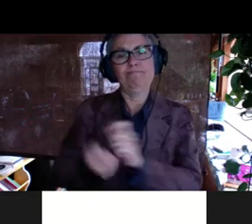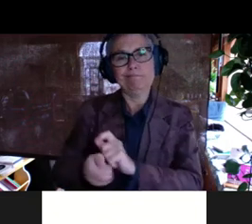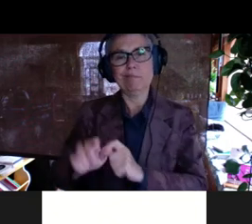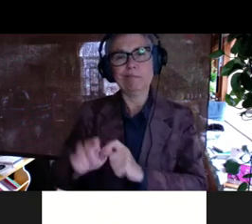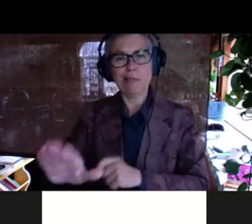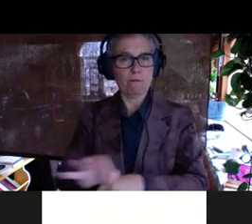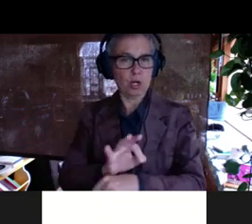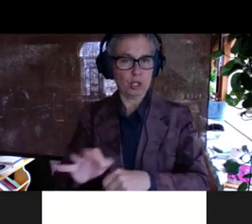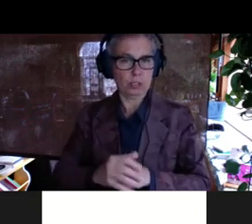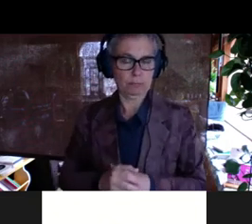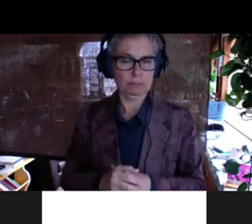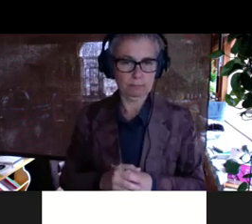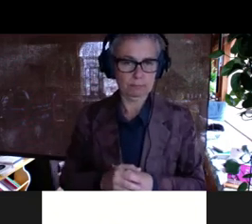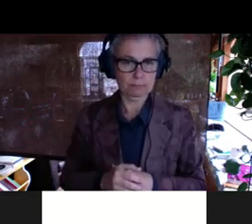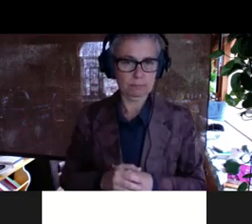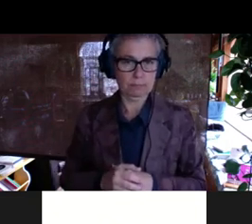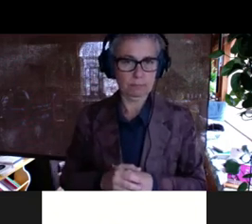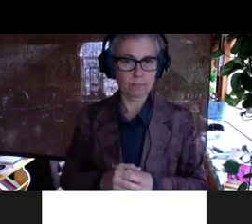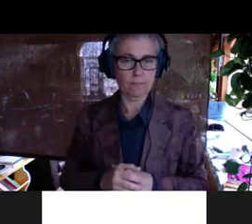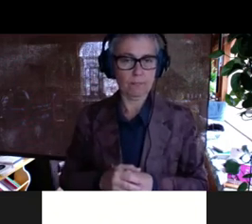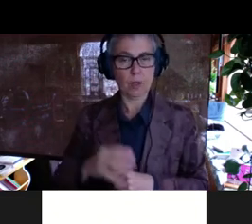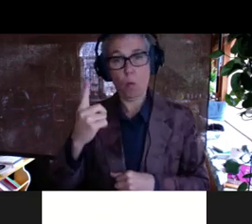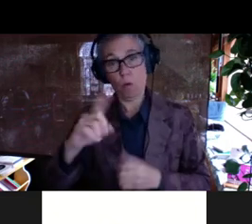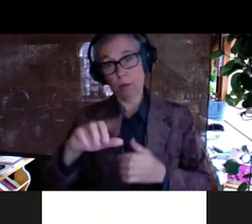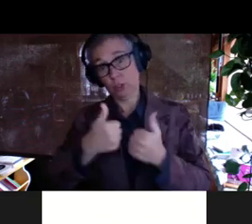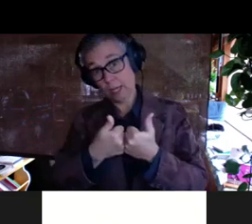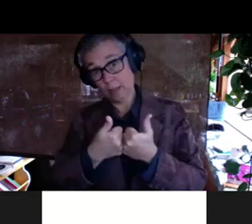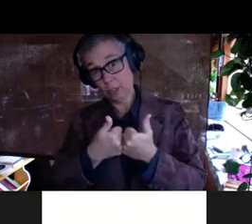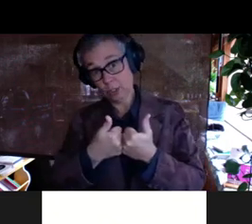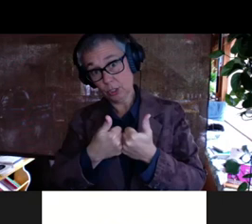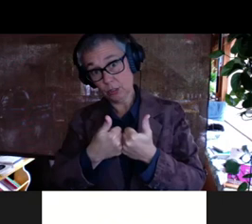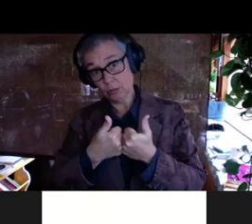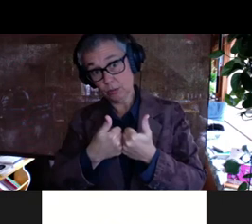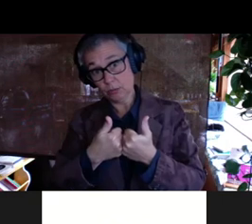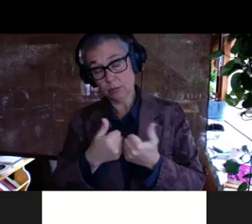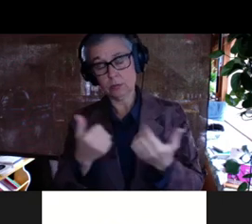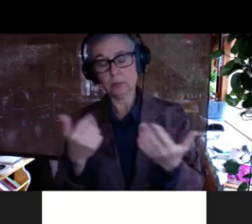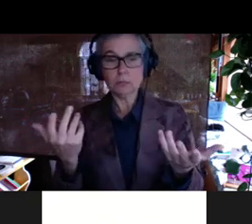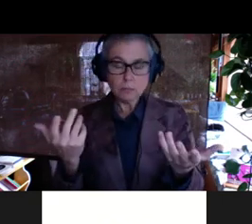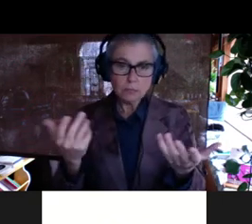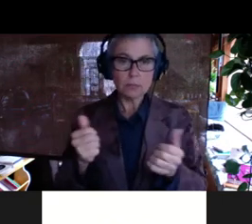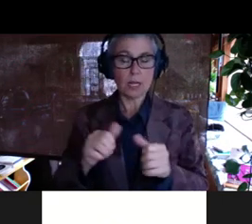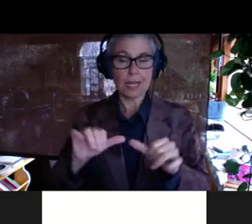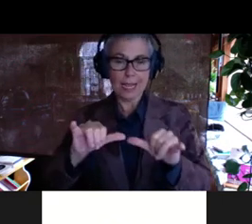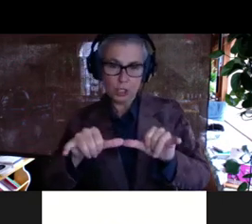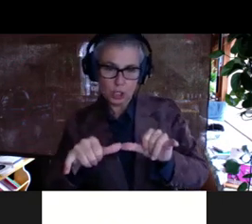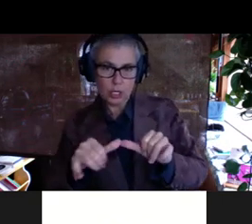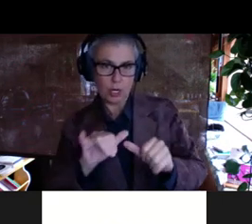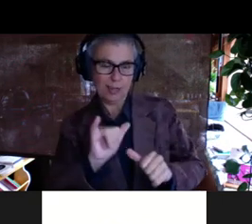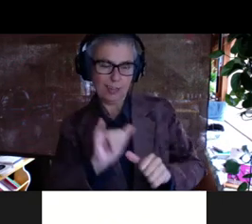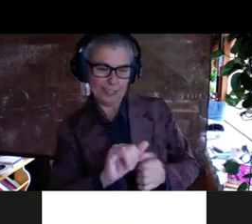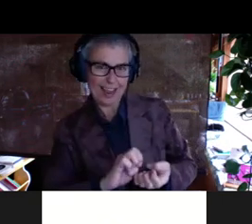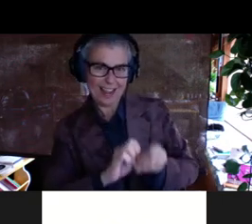uh, and so one of the challenges that you have when you're doing engineering with evolution